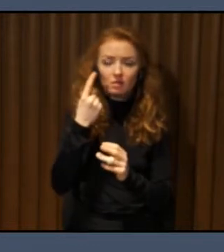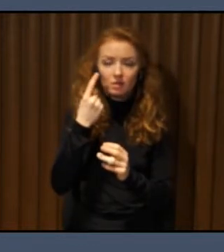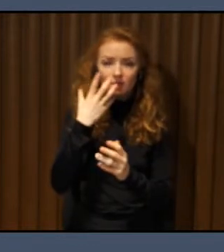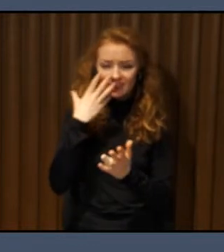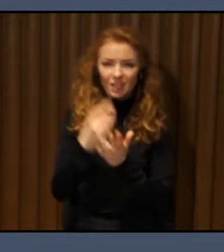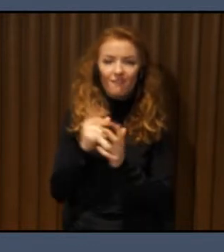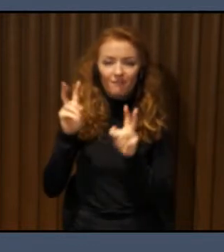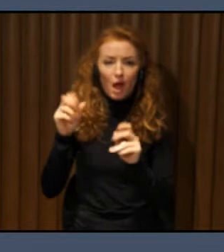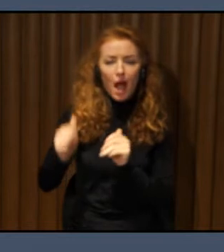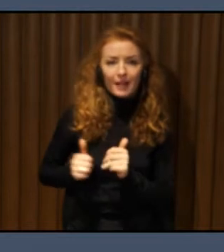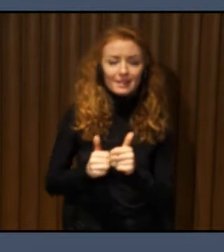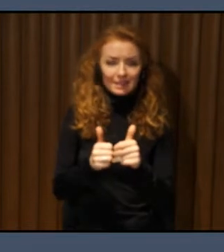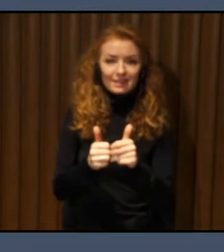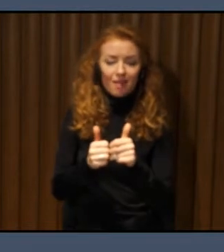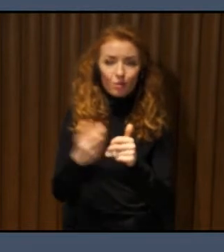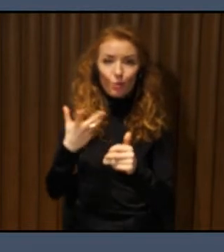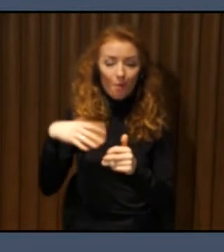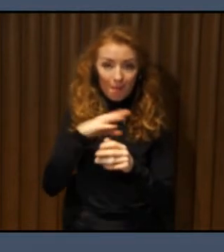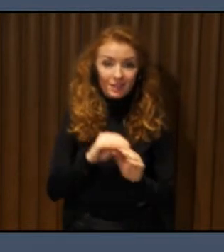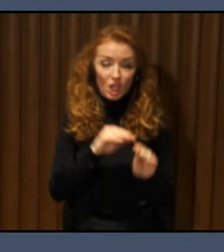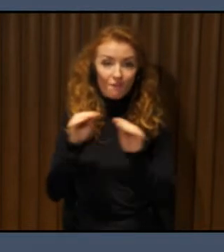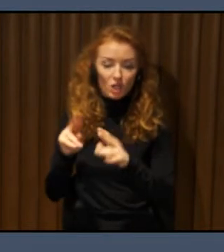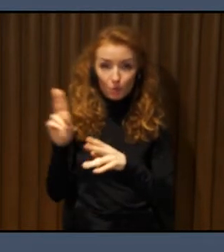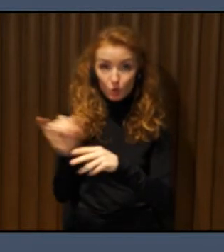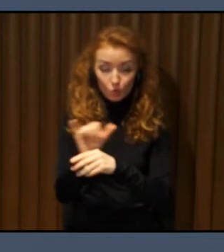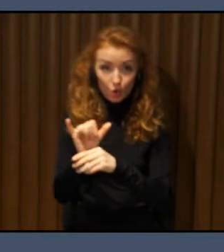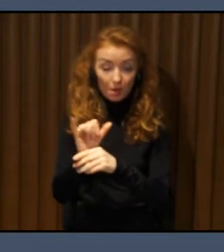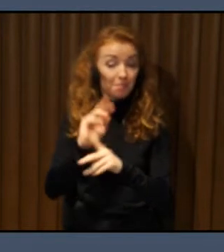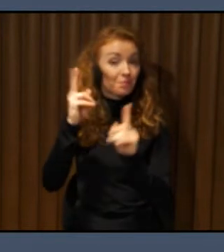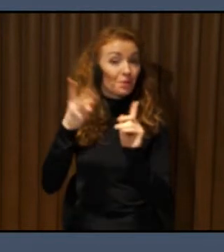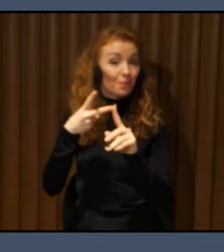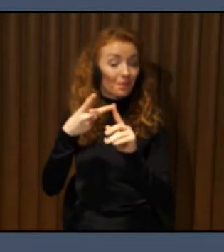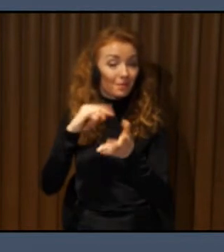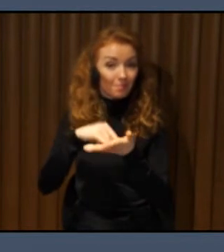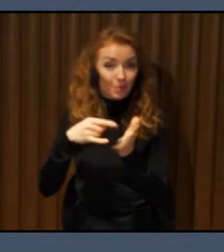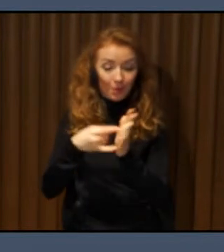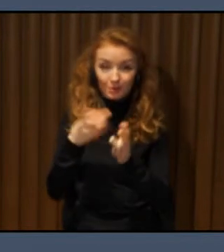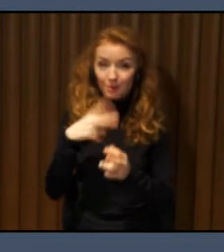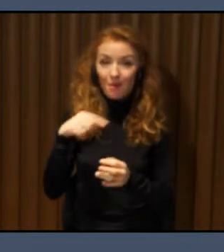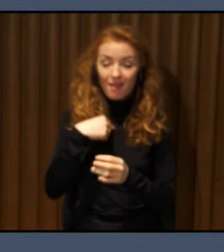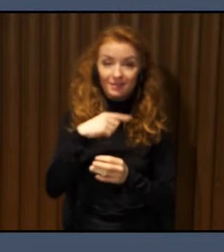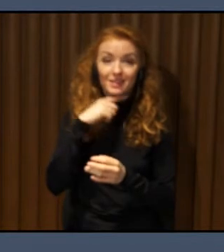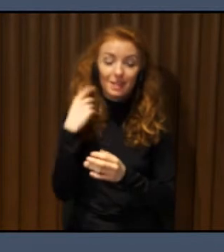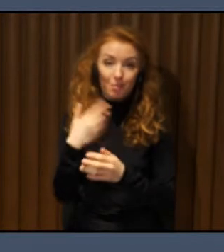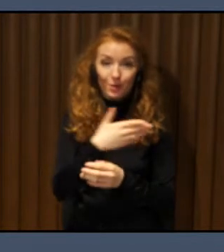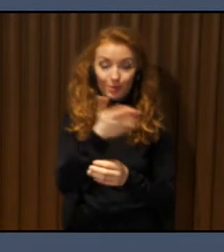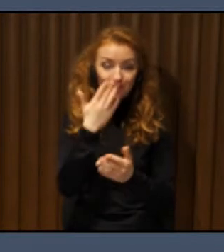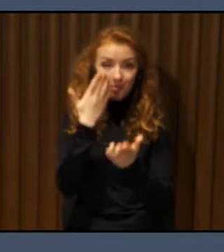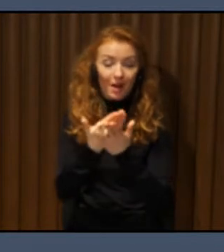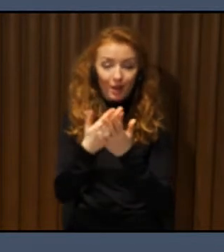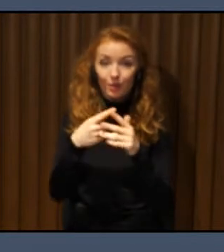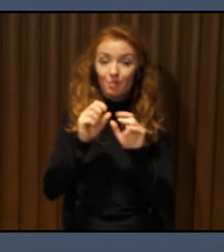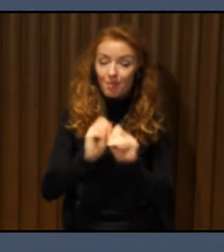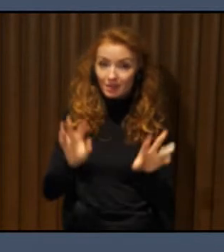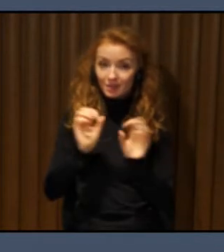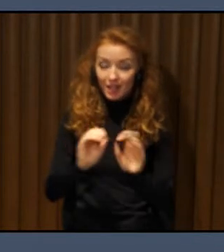with MTA in New York City. The second project I wanted to talk about quickly is called,